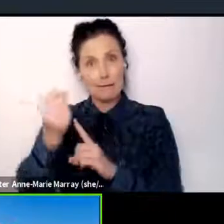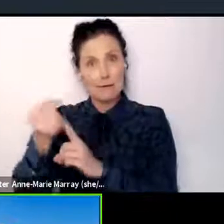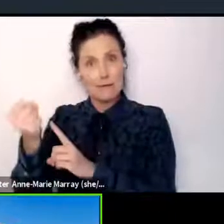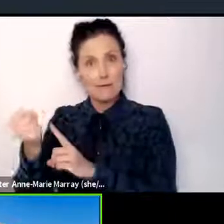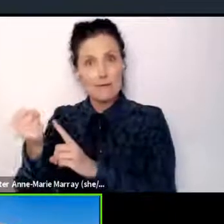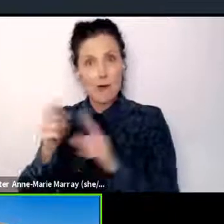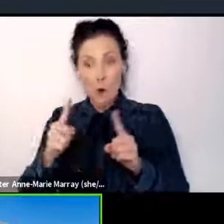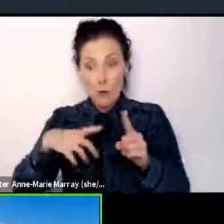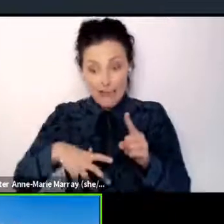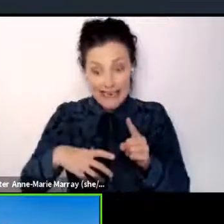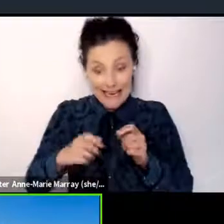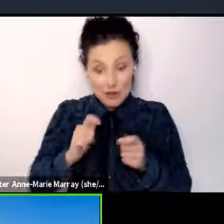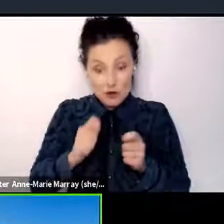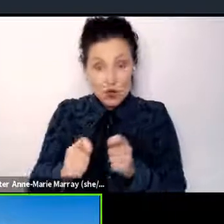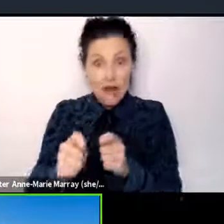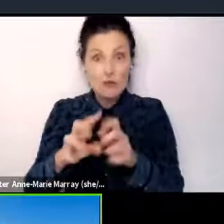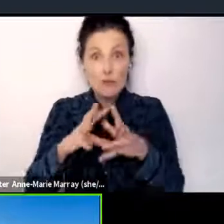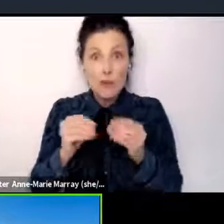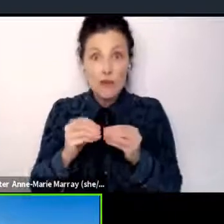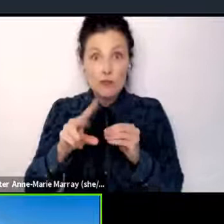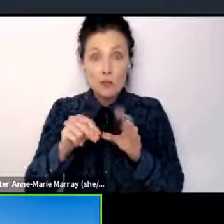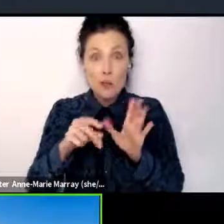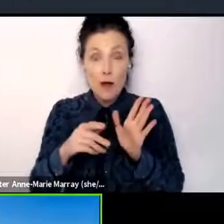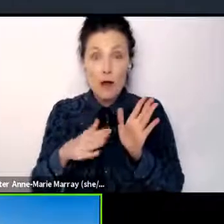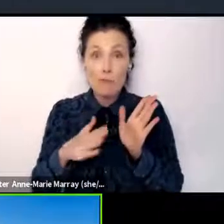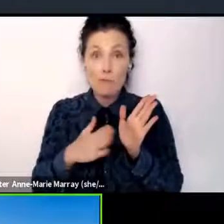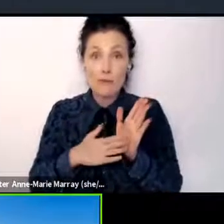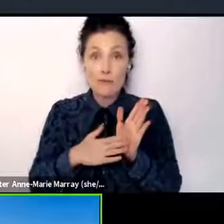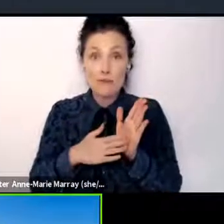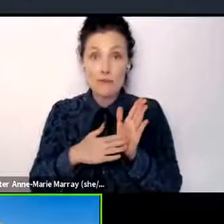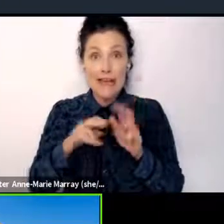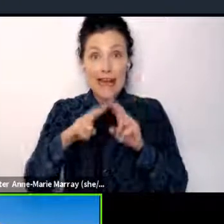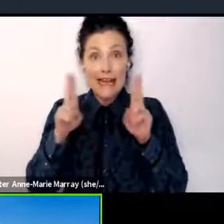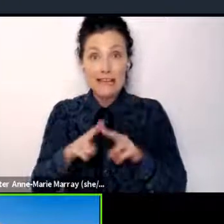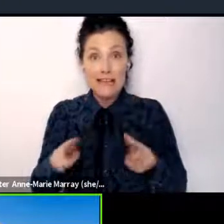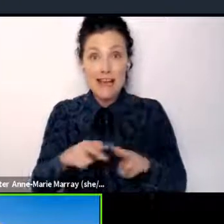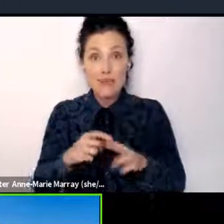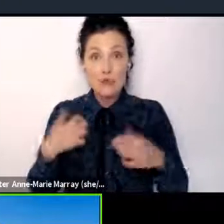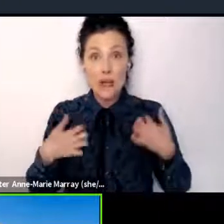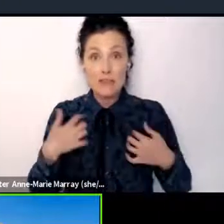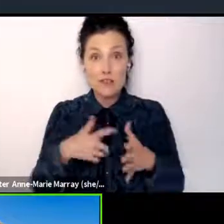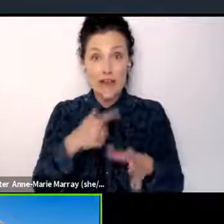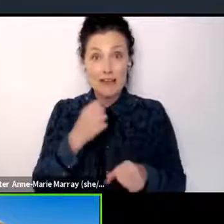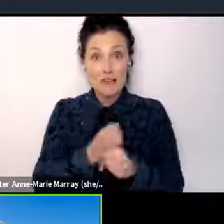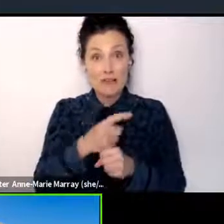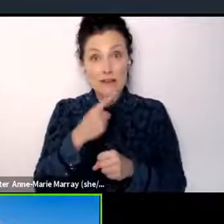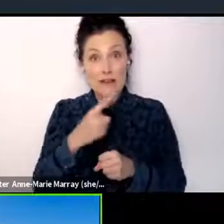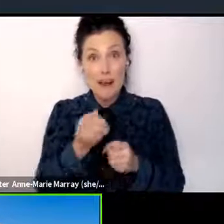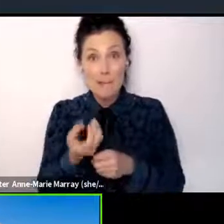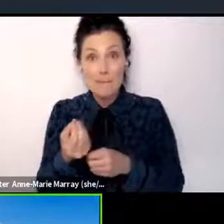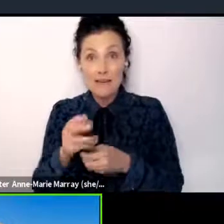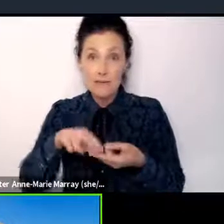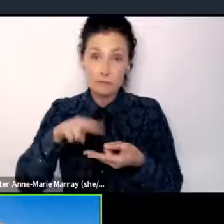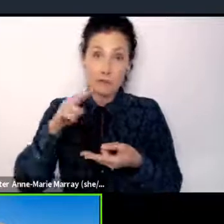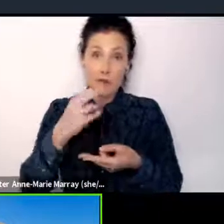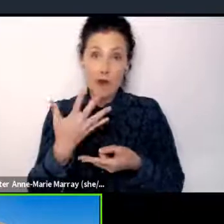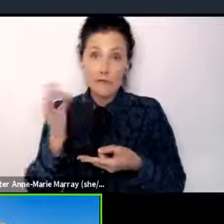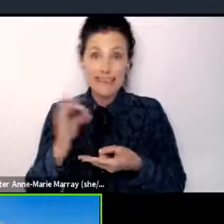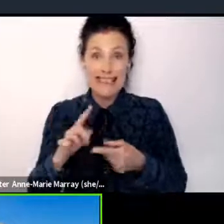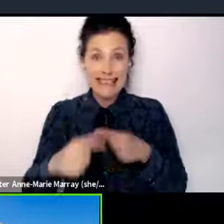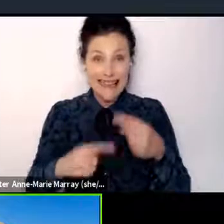You know, the reason that the International Energy Agency is predicting emissions are going to rise 5% next year is because the economic